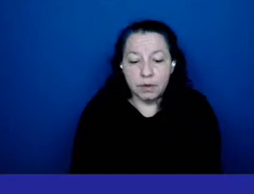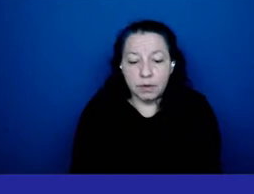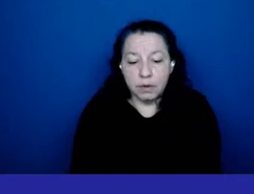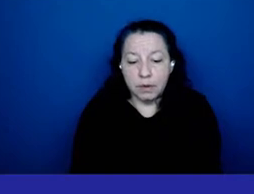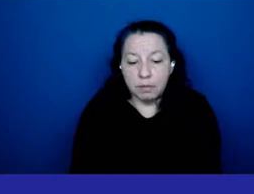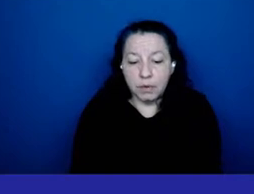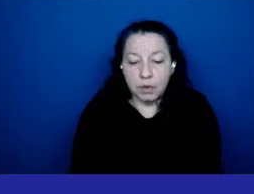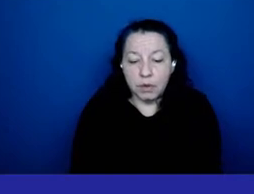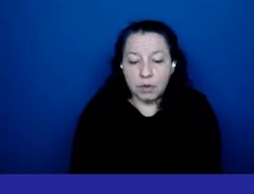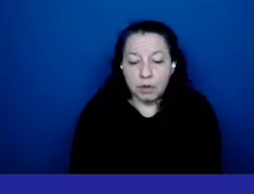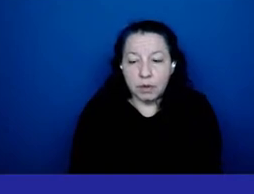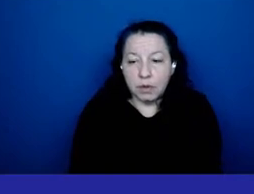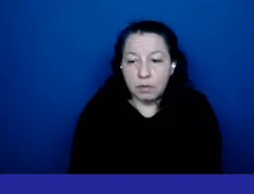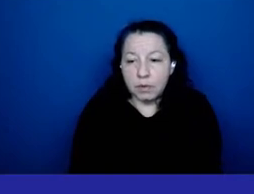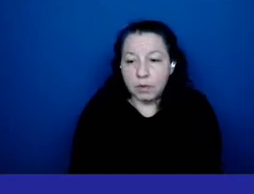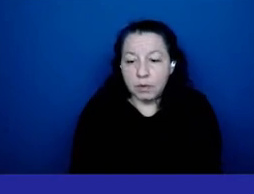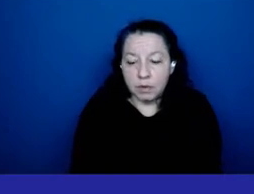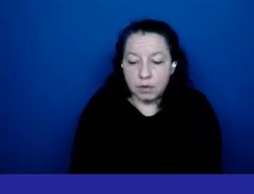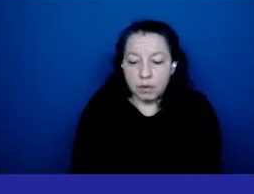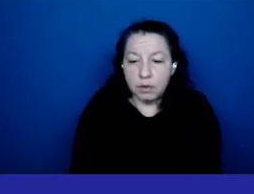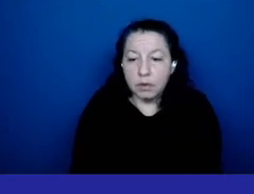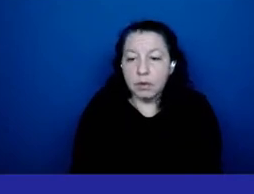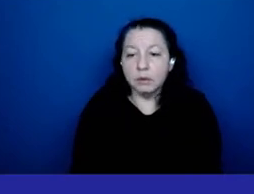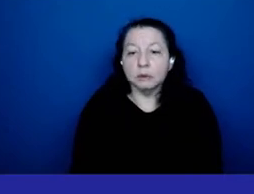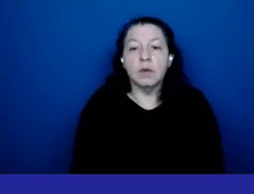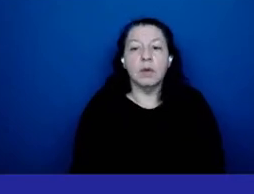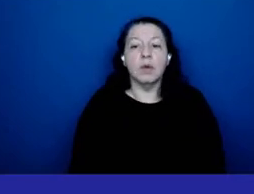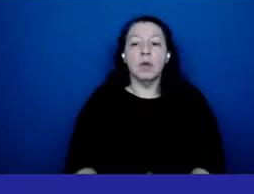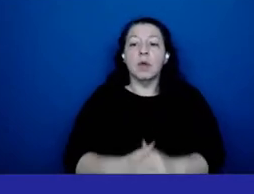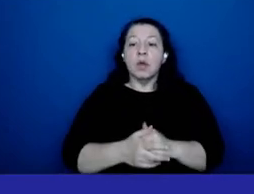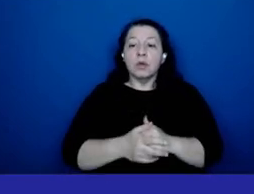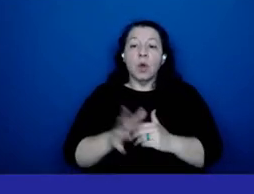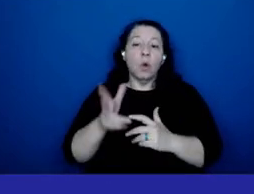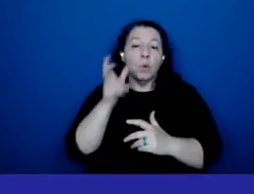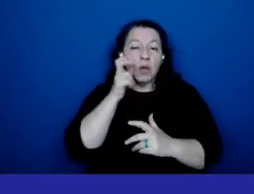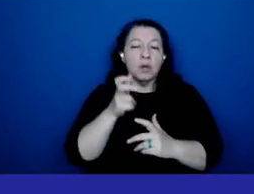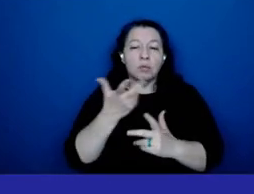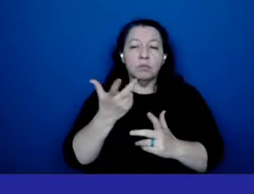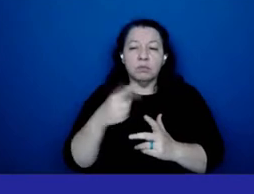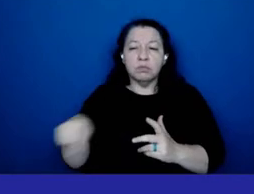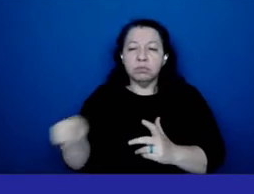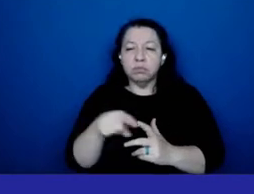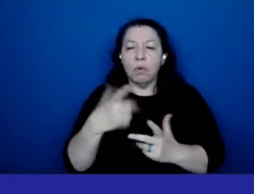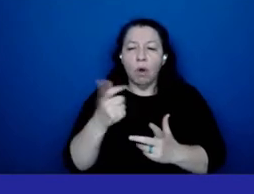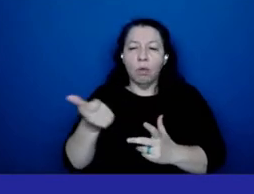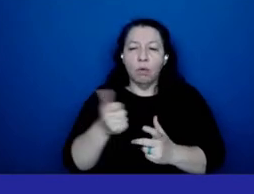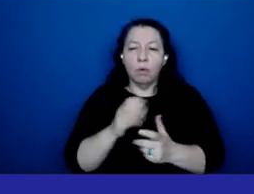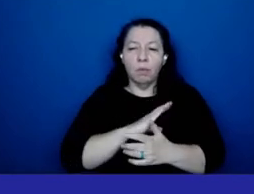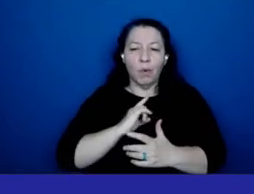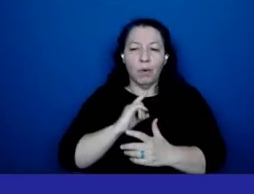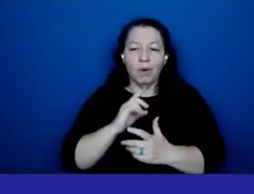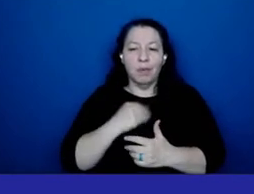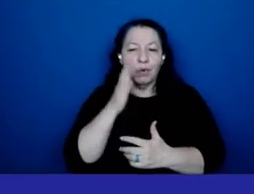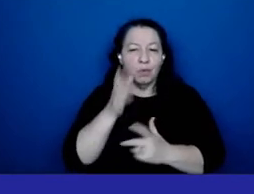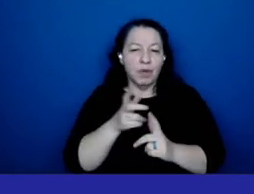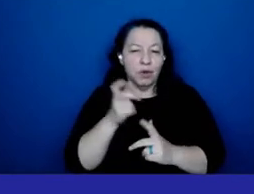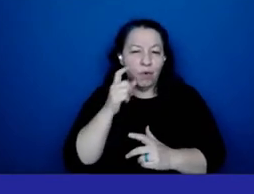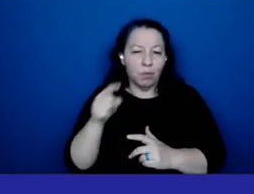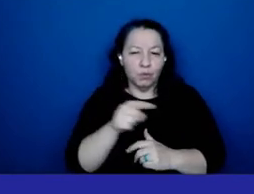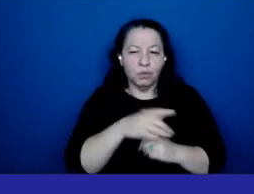with us that we have even more board members who will be hearing from you um once this evening is complete um